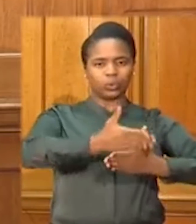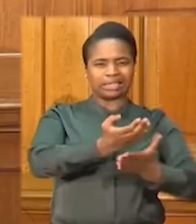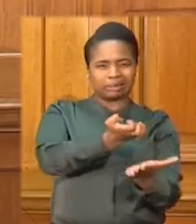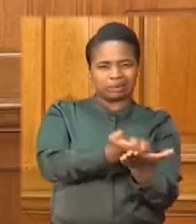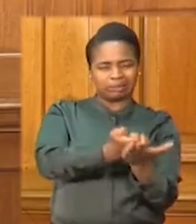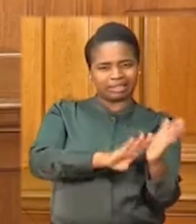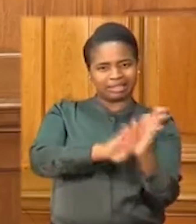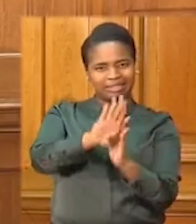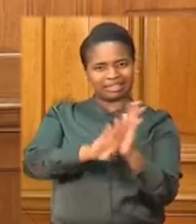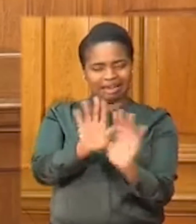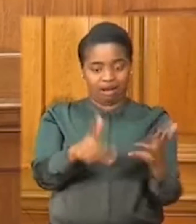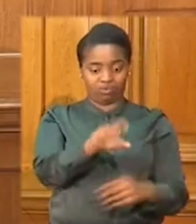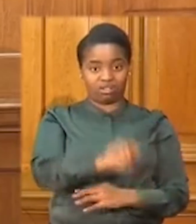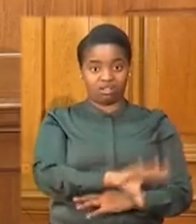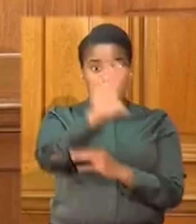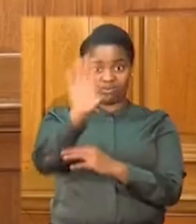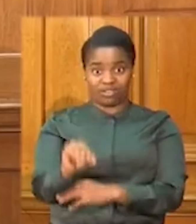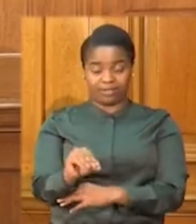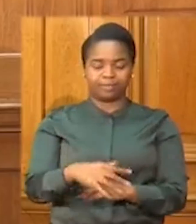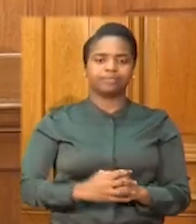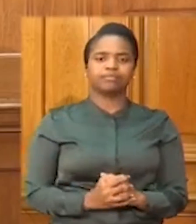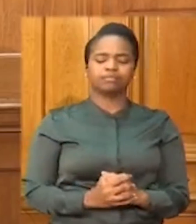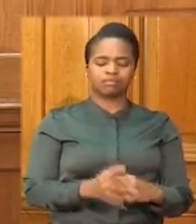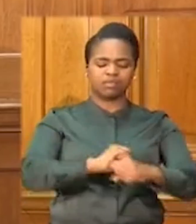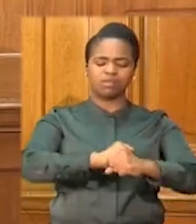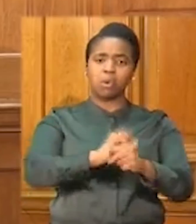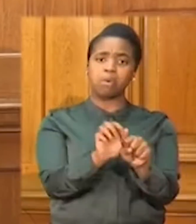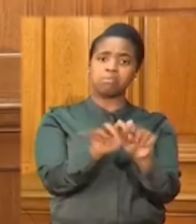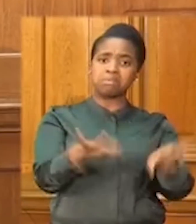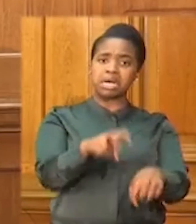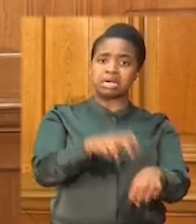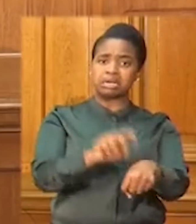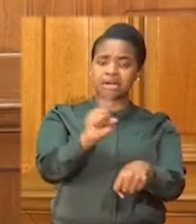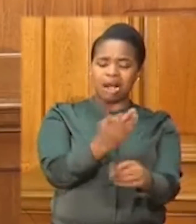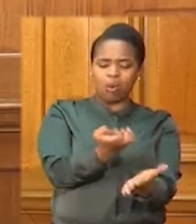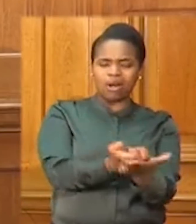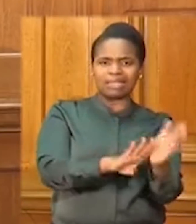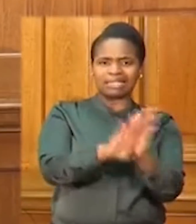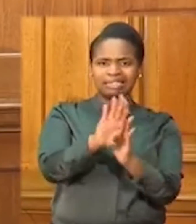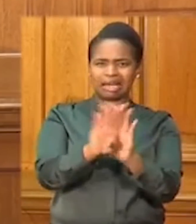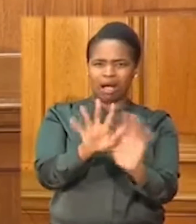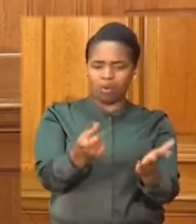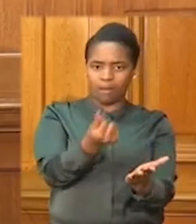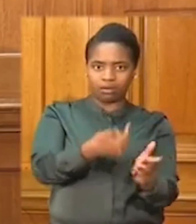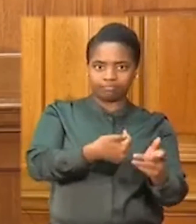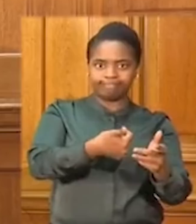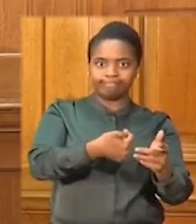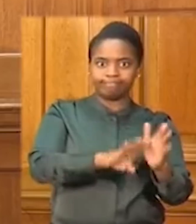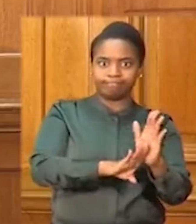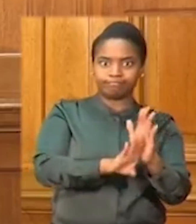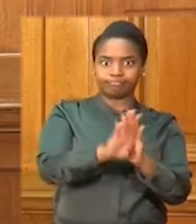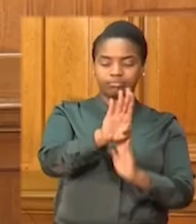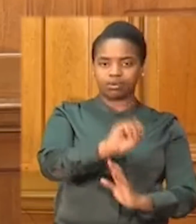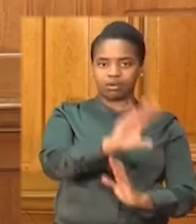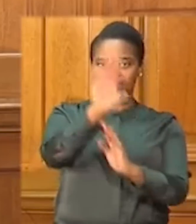emergency. The pandemic requires an economic response that is equal to the scale of the